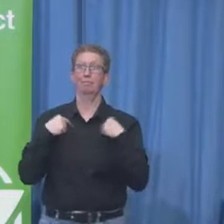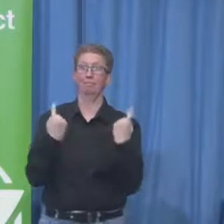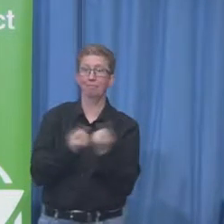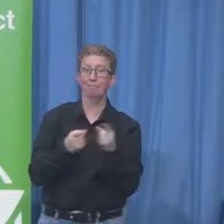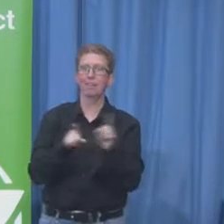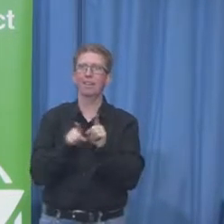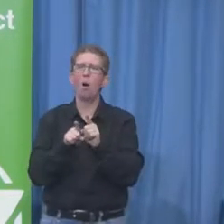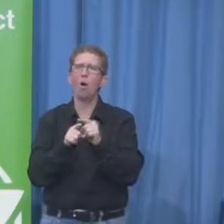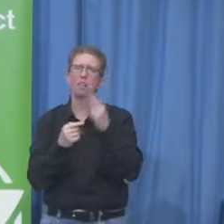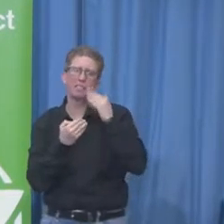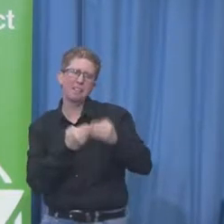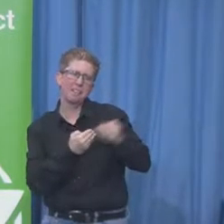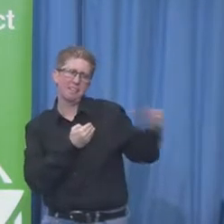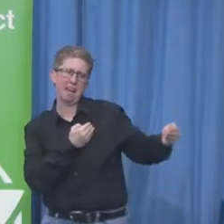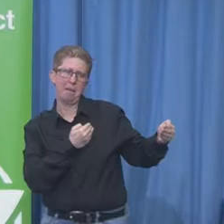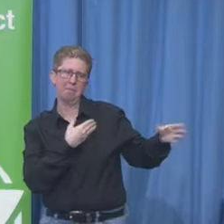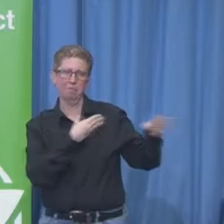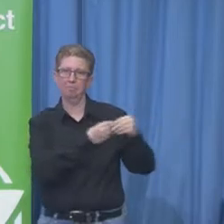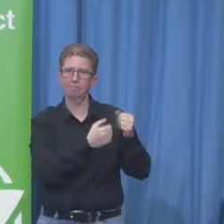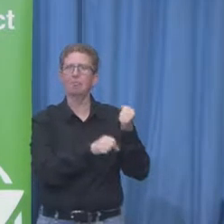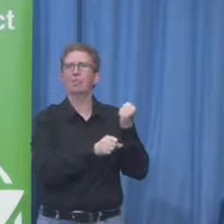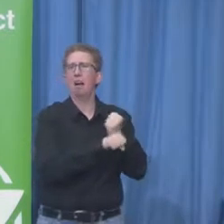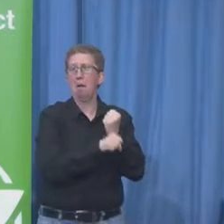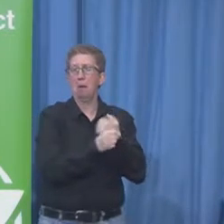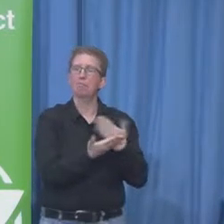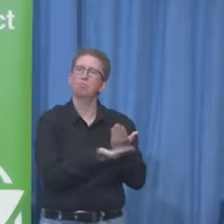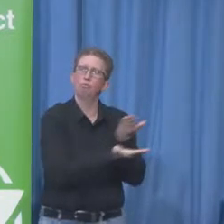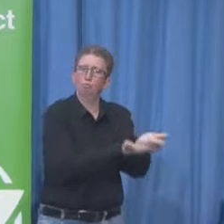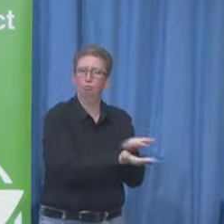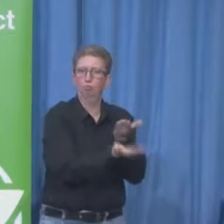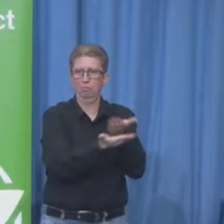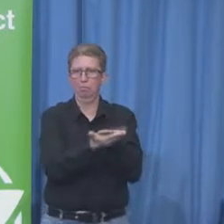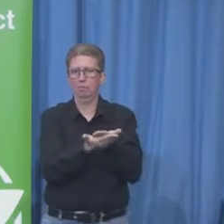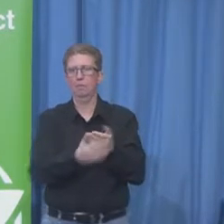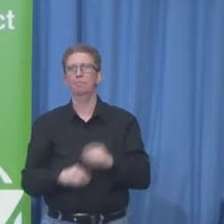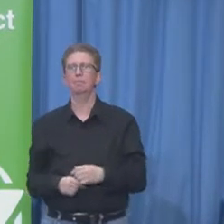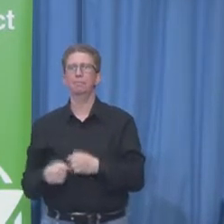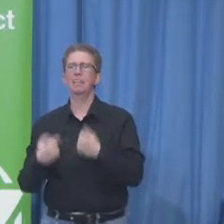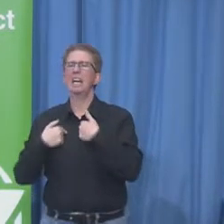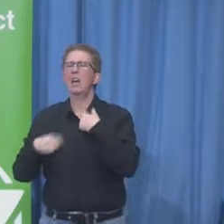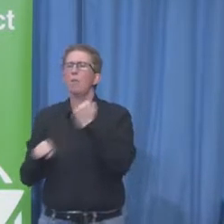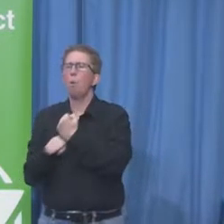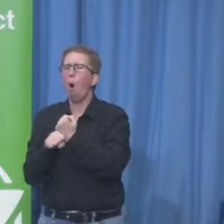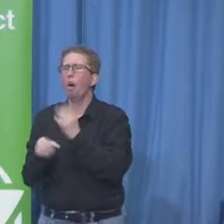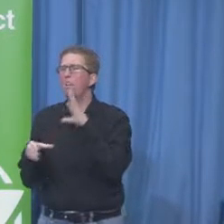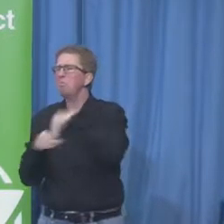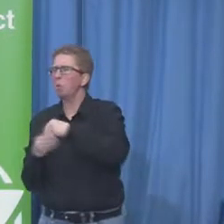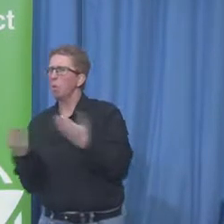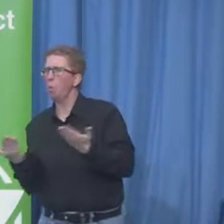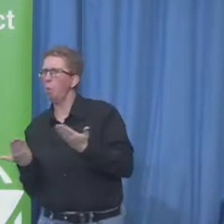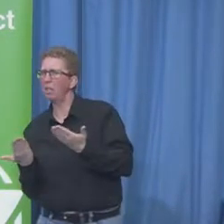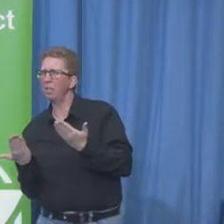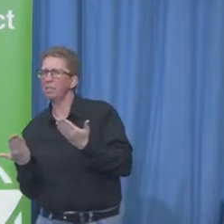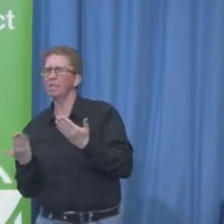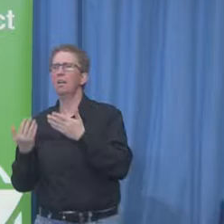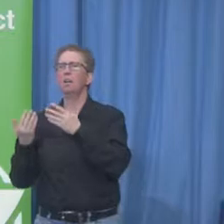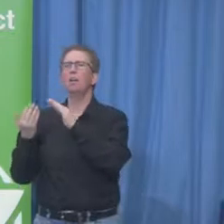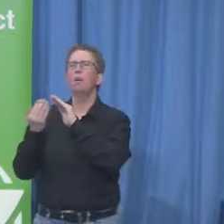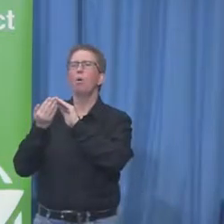things outside of my normal job. I'm involved in the not-for-profit community, and I'm most proud of the fact that I'm a special needs parent.